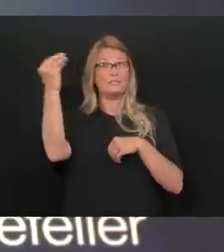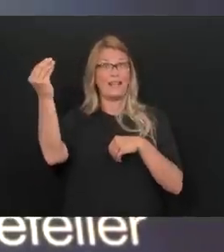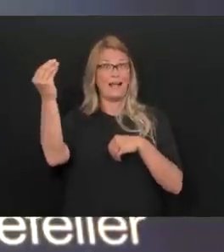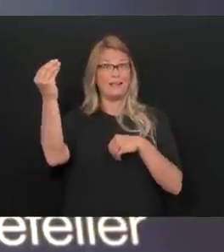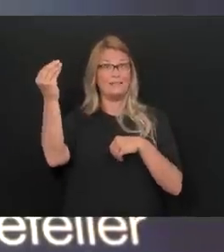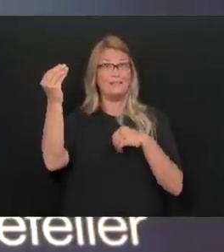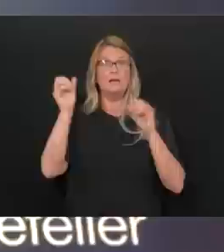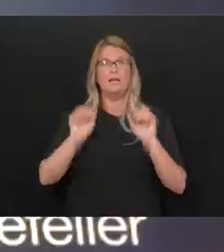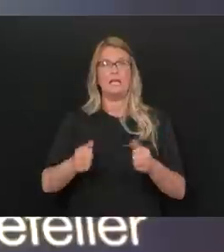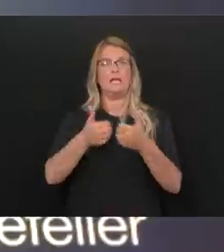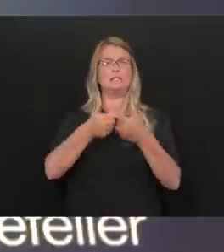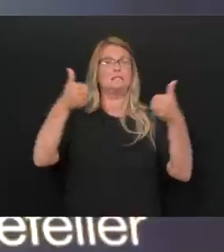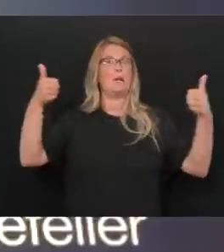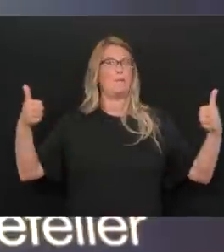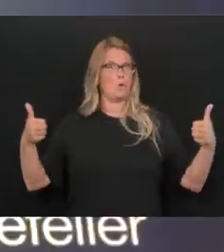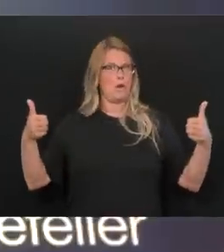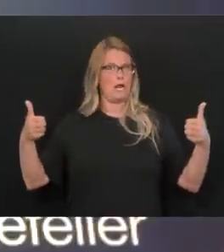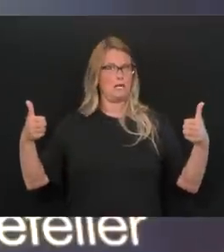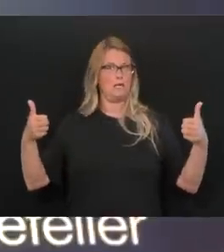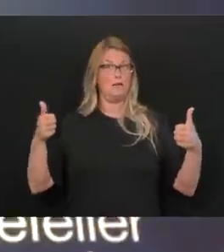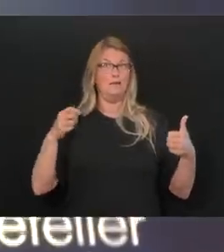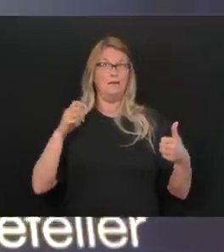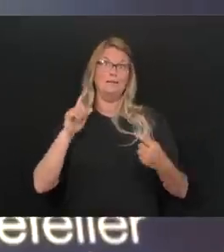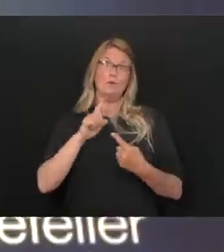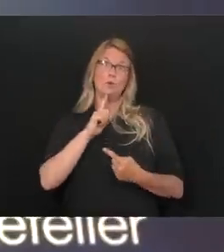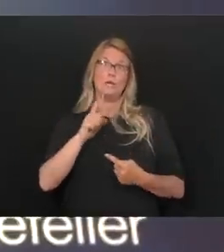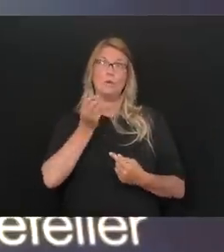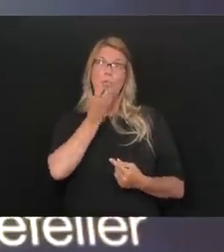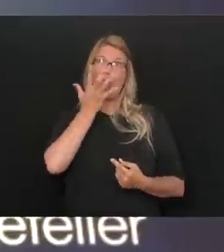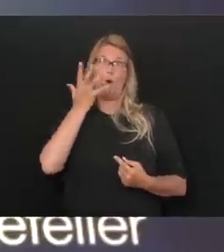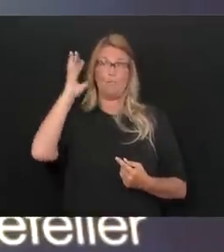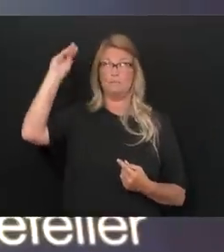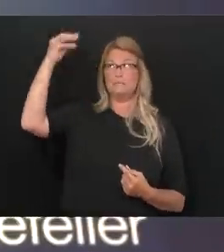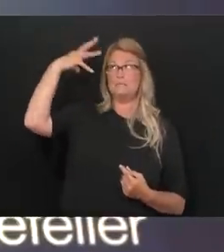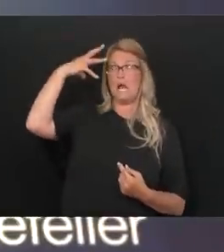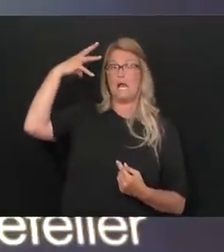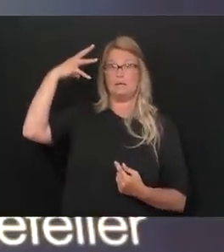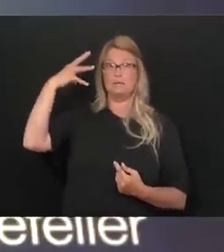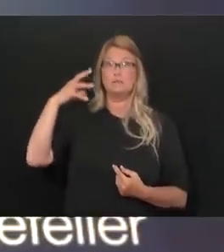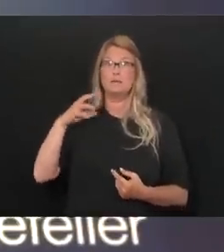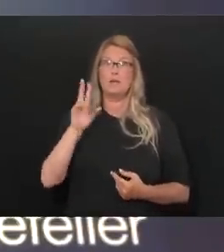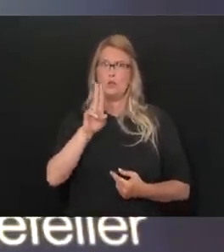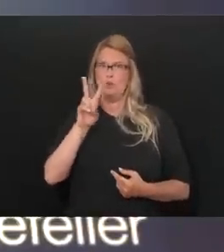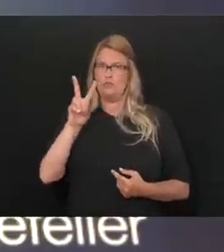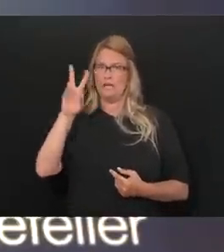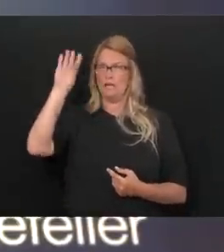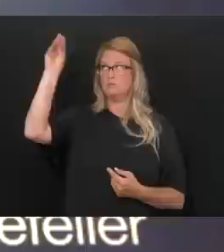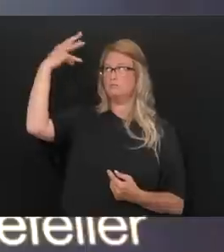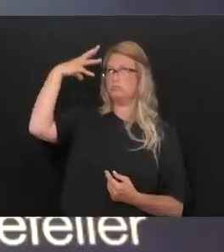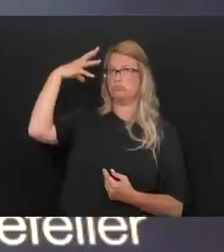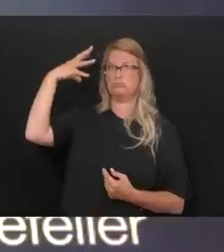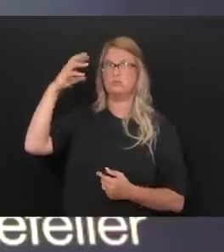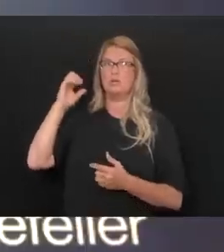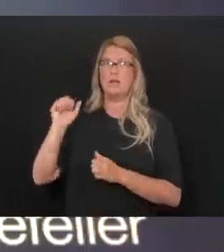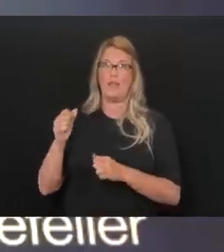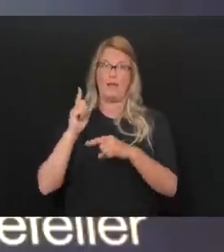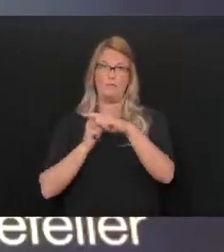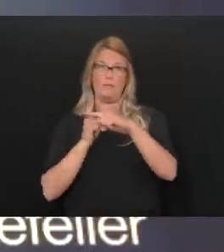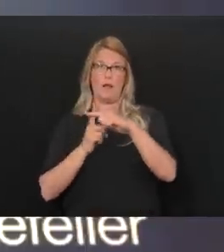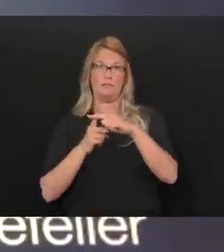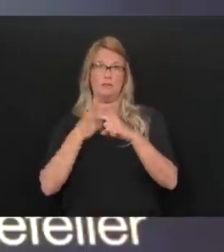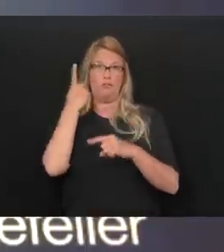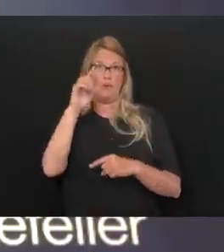as the weather's warmer, the UV light from the sun is also a positive sort of impact on the